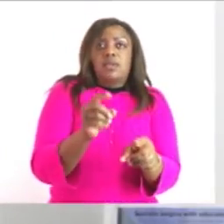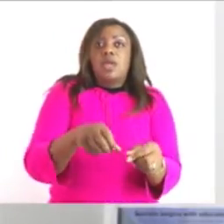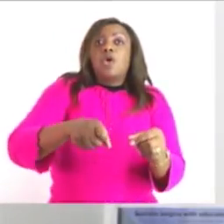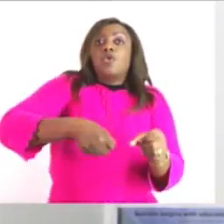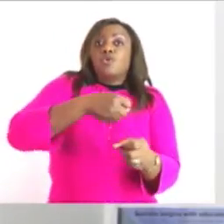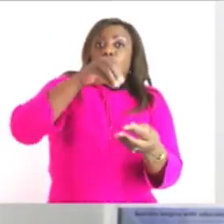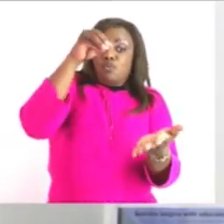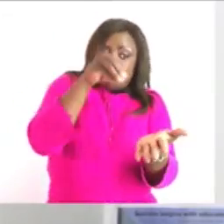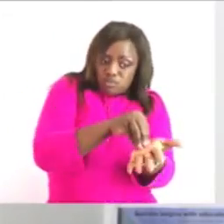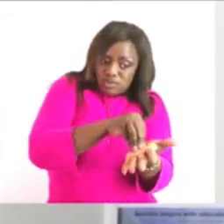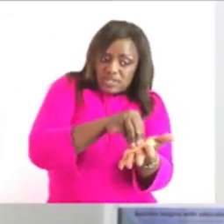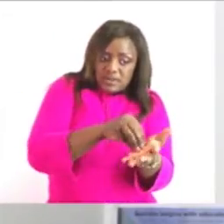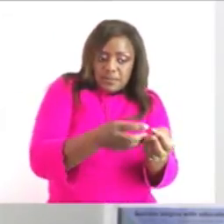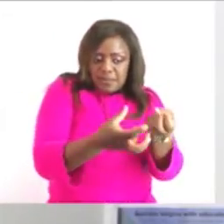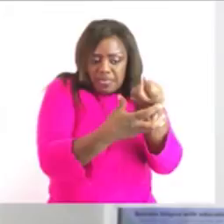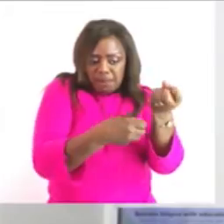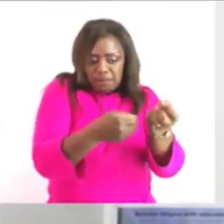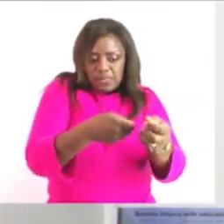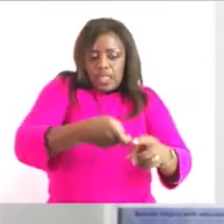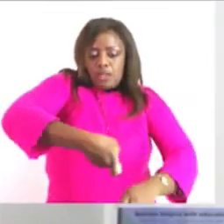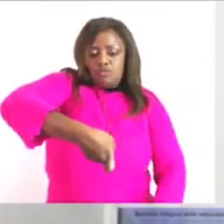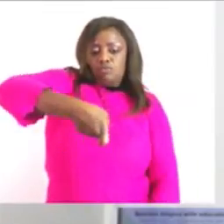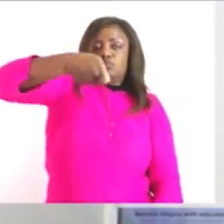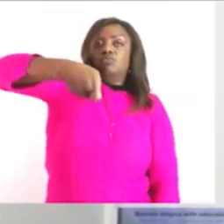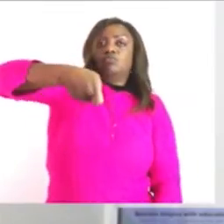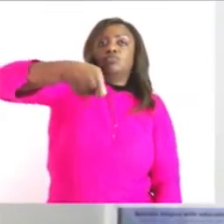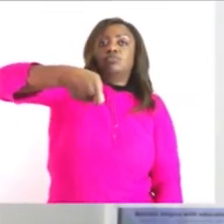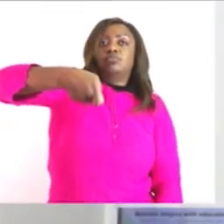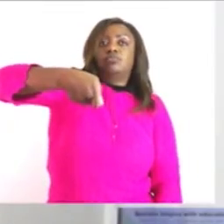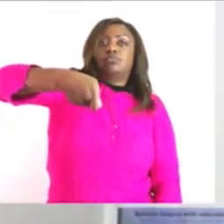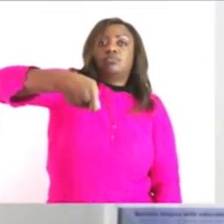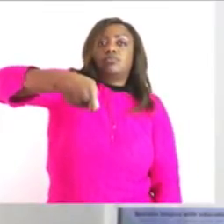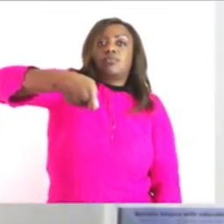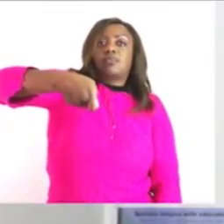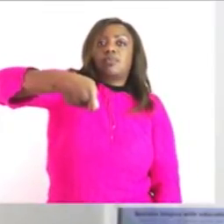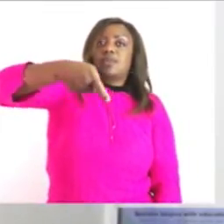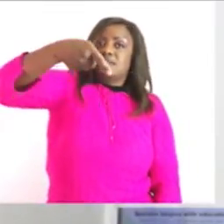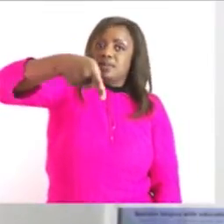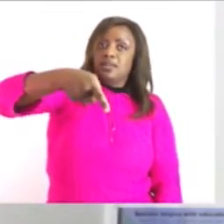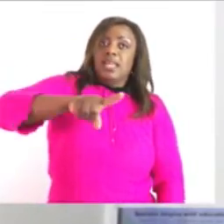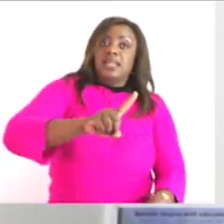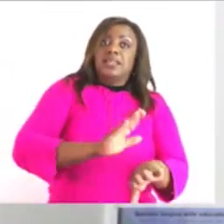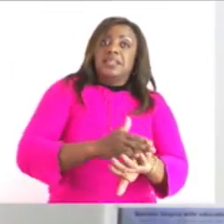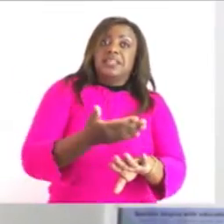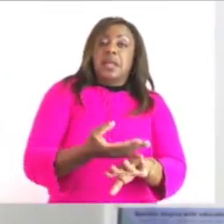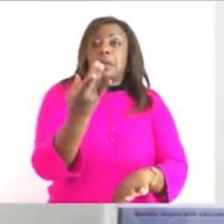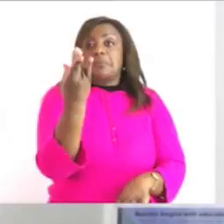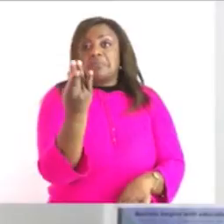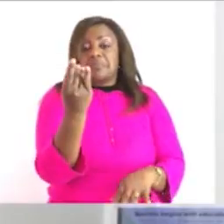in a plastic the mass of a plastic is very low and it cannot and then you hang it there